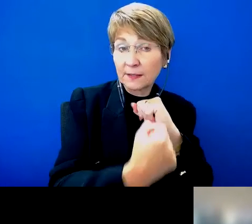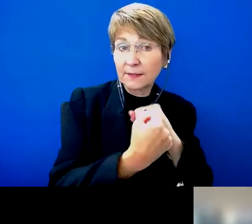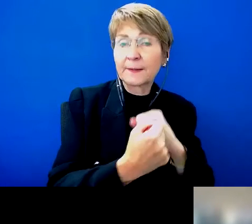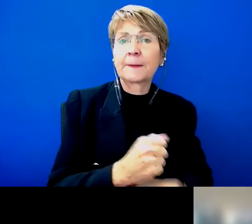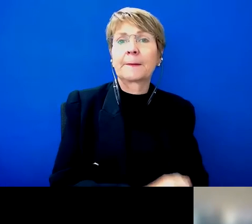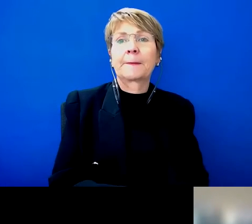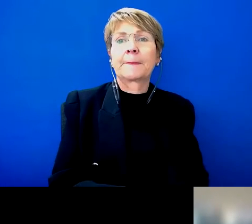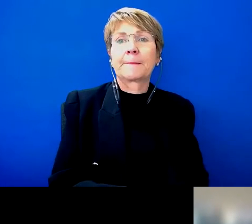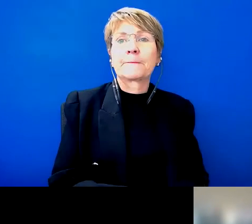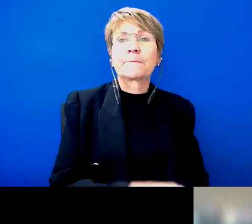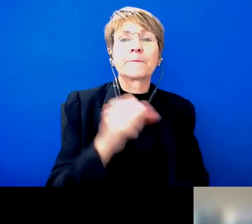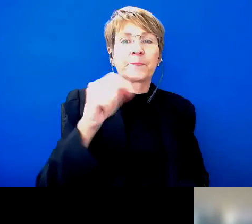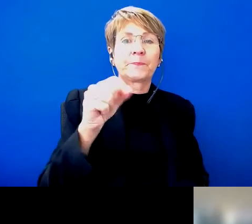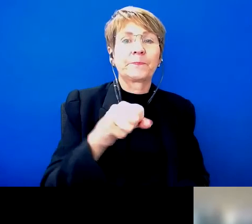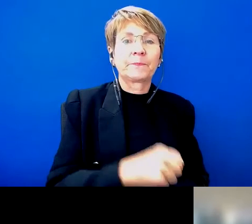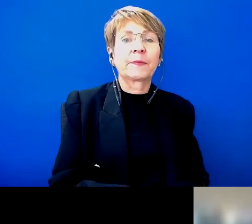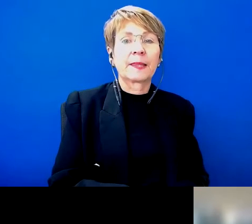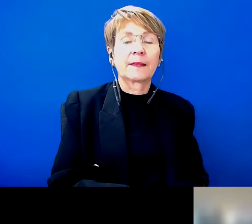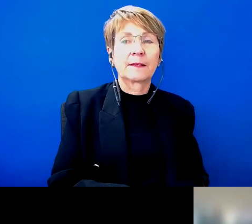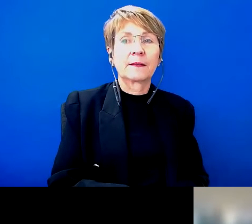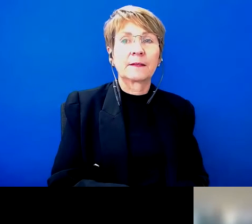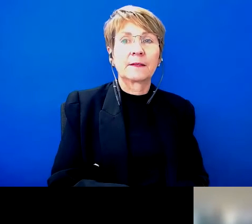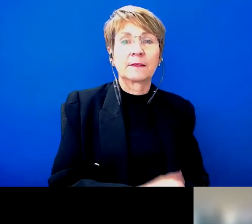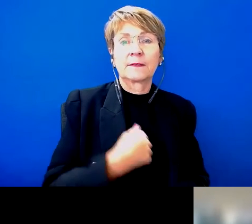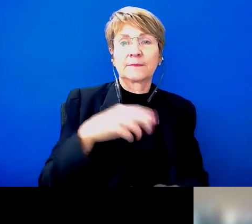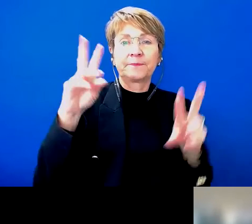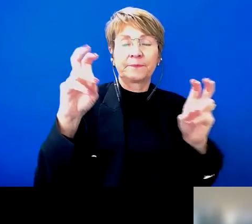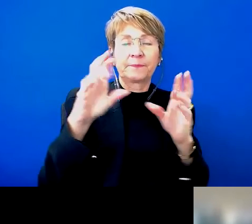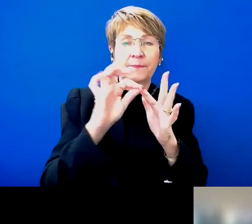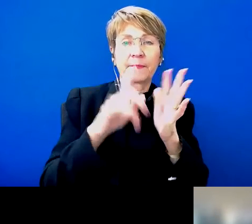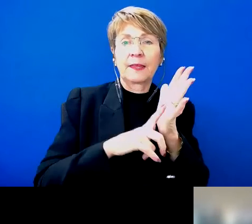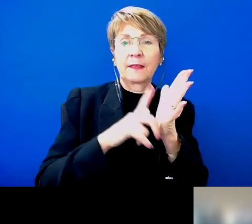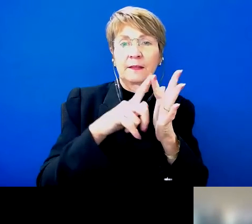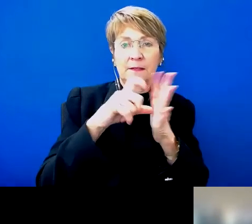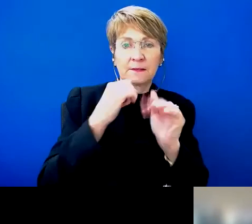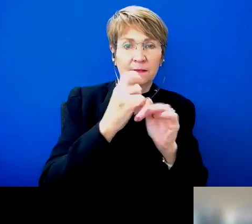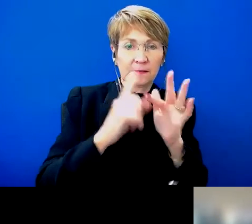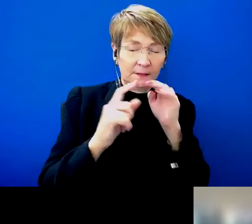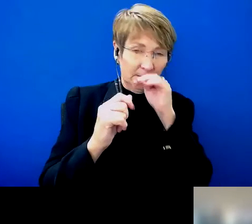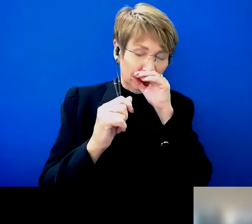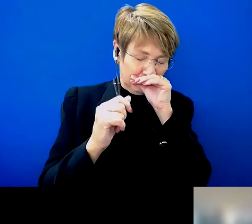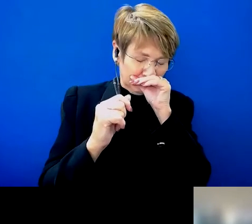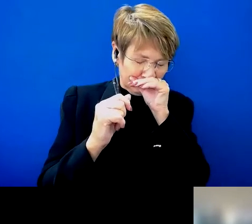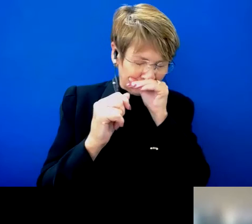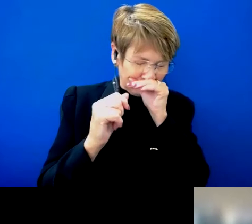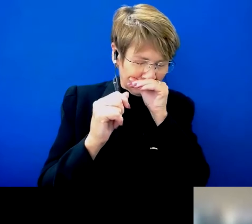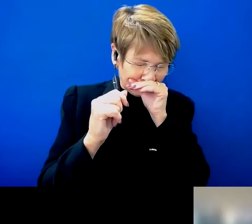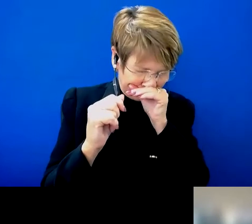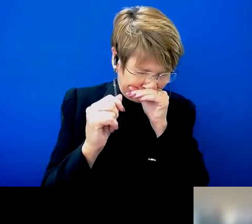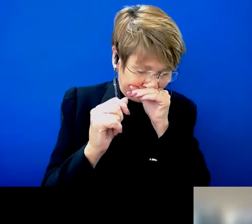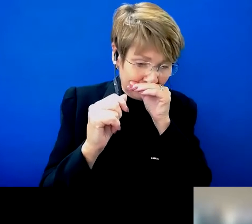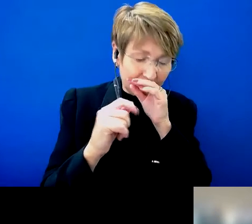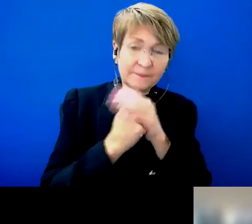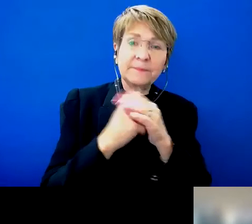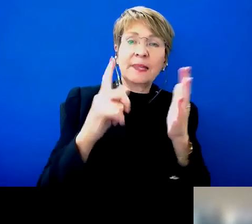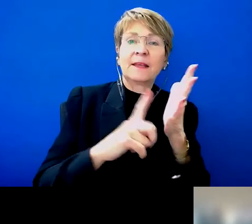John. That's pretty much what we've put together. So we've called it a pledge letter and it's about a three or four page document. It's got the last